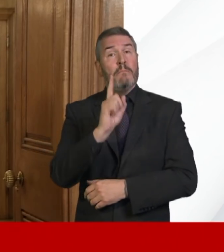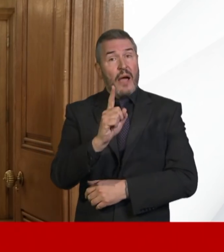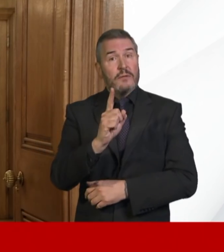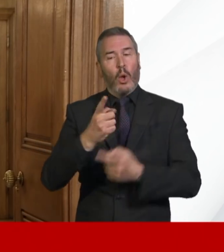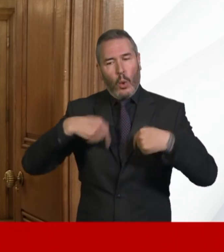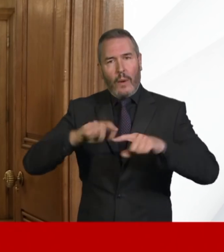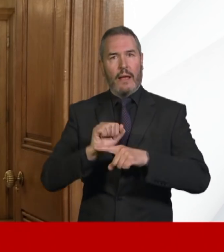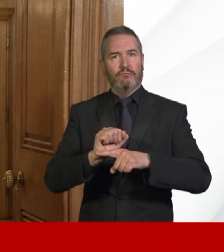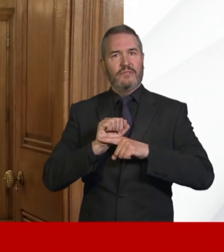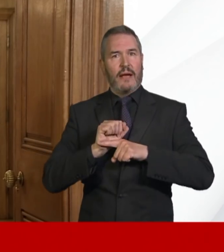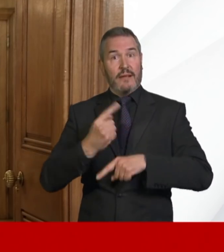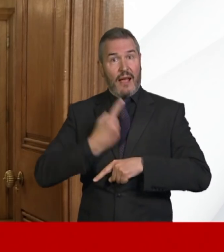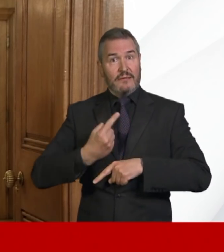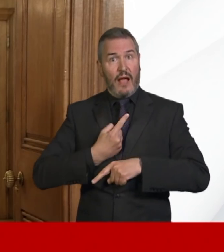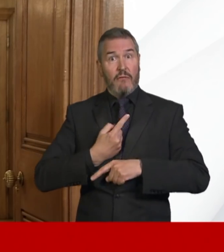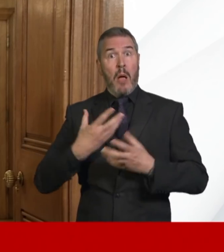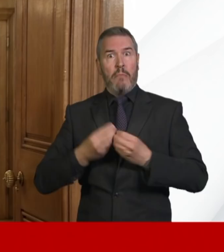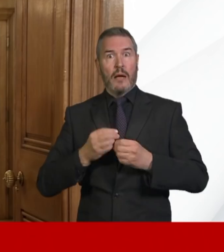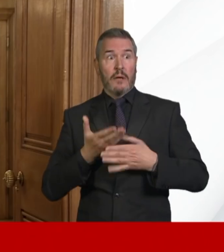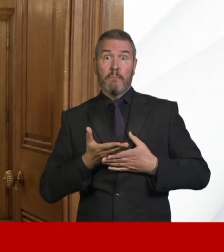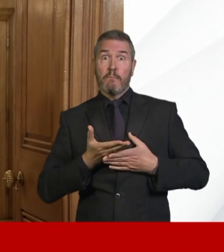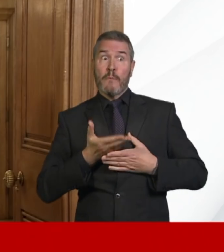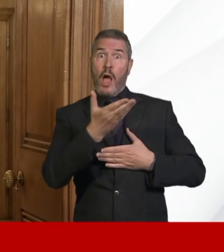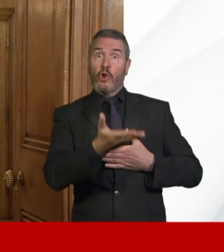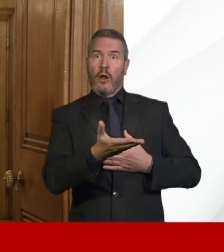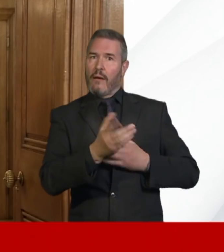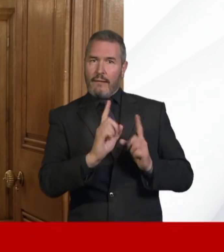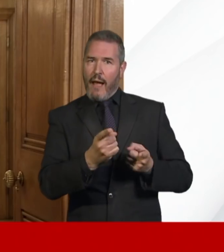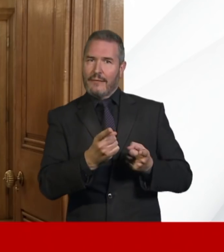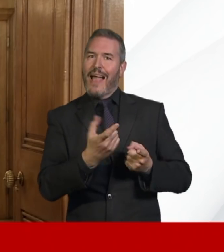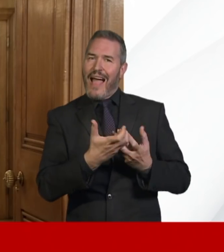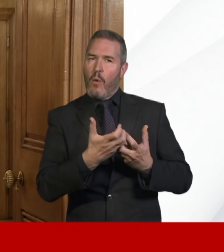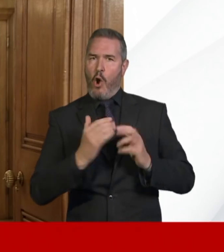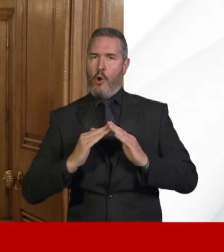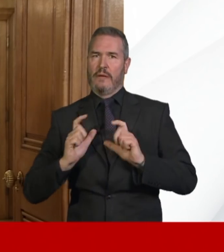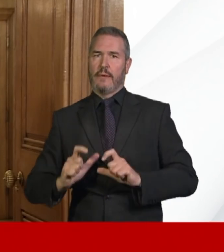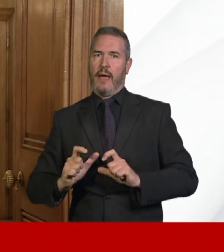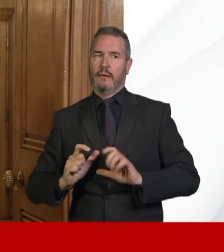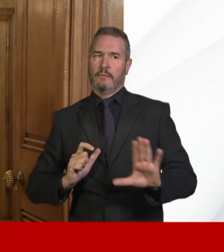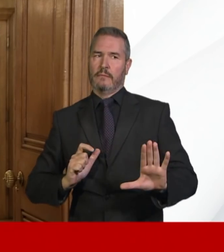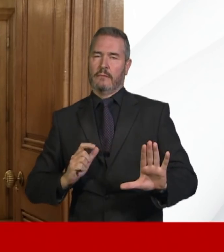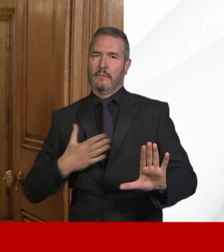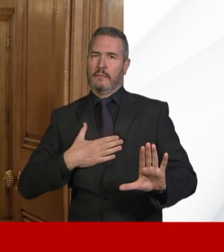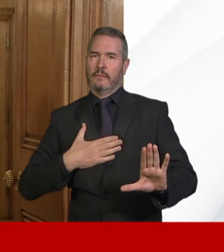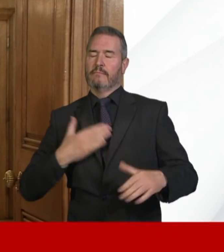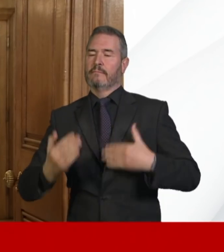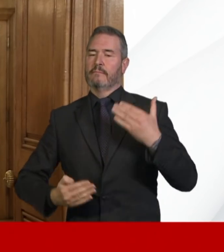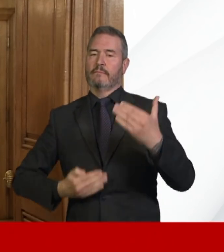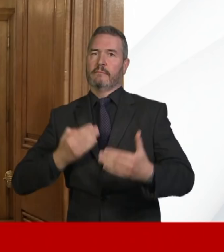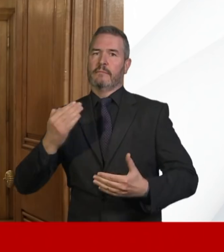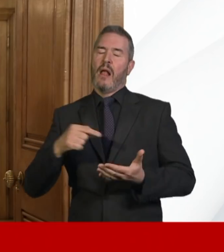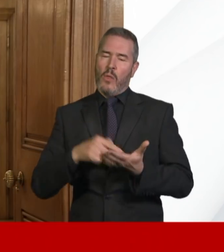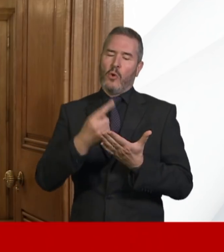ability to protect others. And so I really urge, once again, everybody to pay heed, to adhere to the